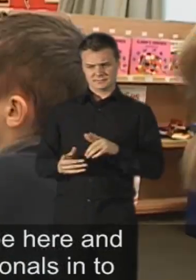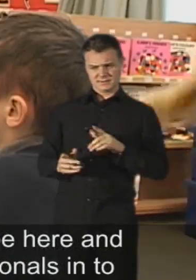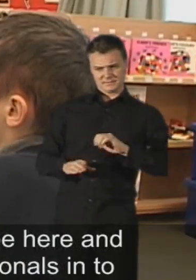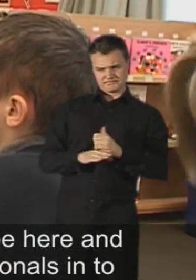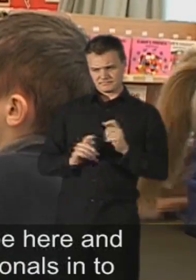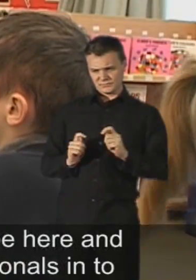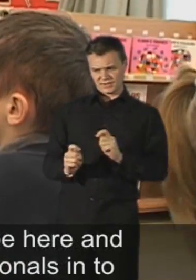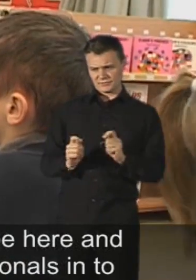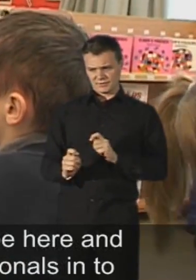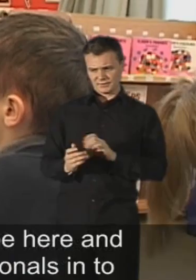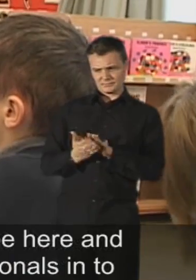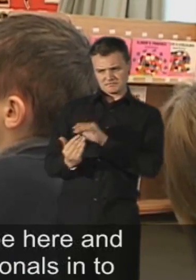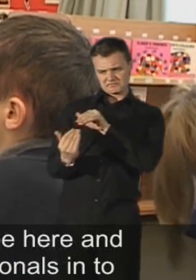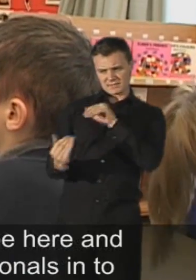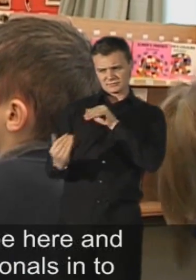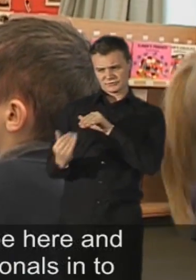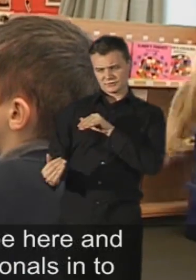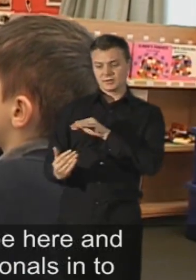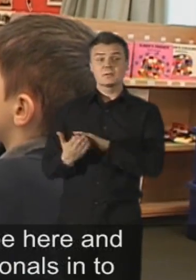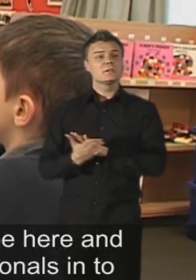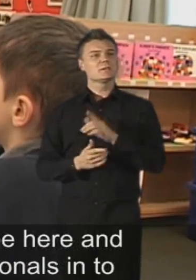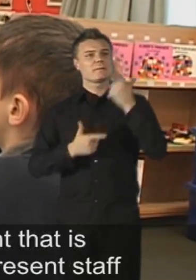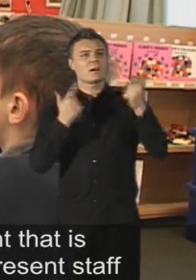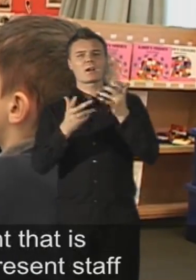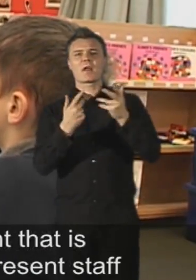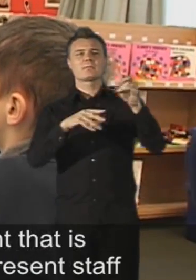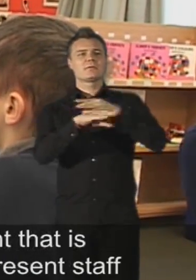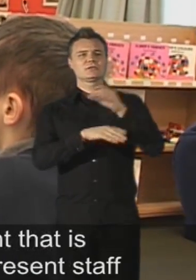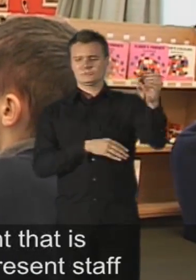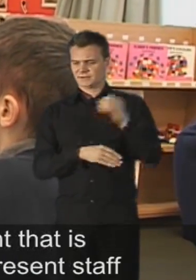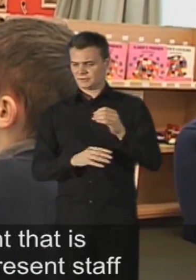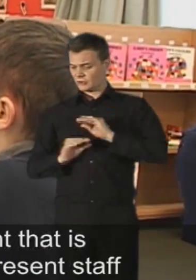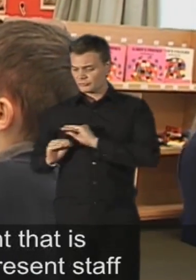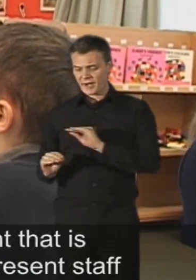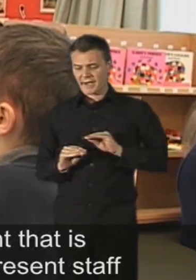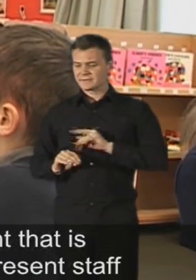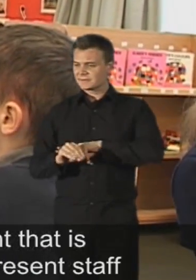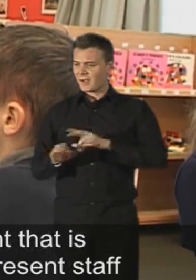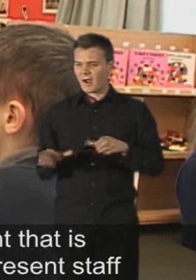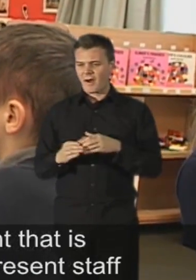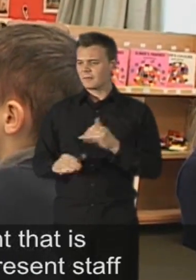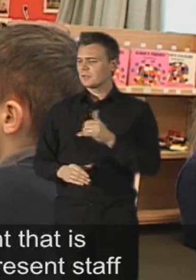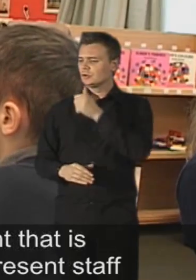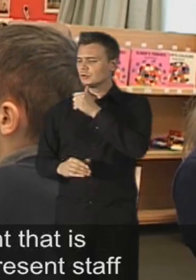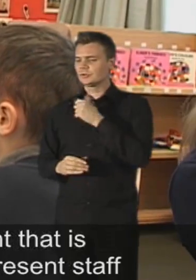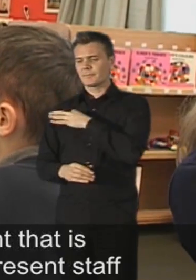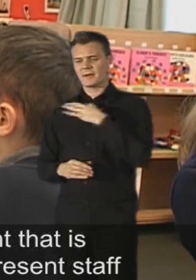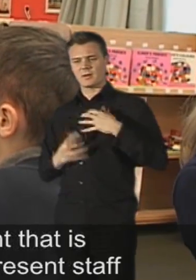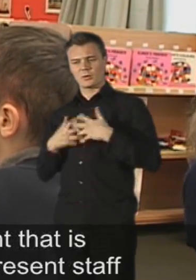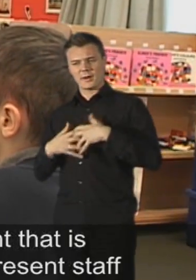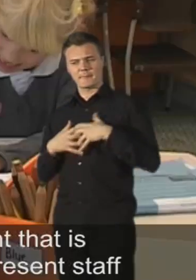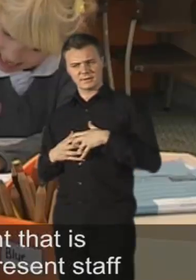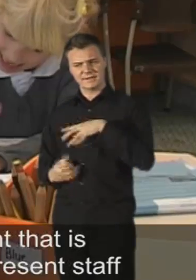be here and that goes from getting other professionals in to train staff in using medical equipment that is